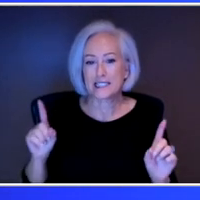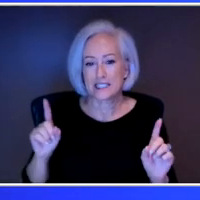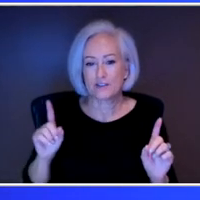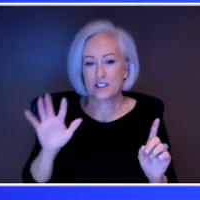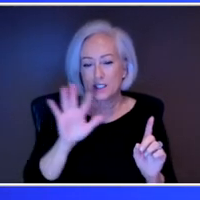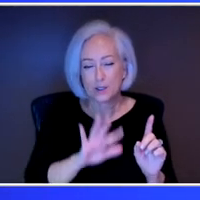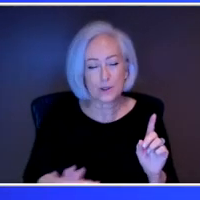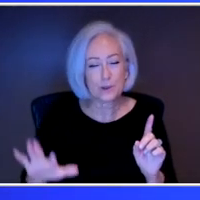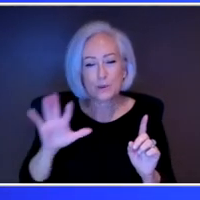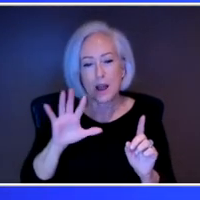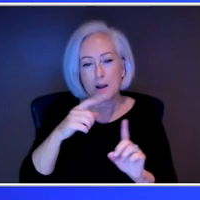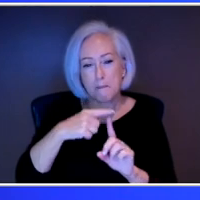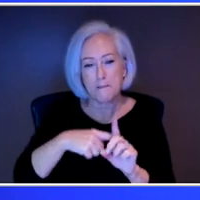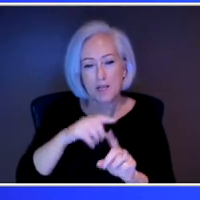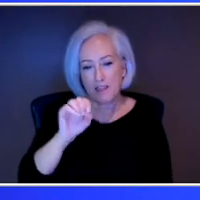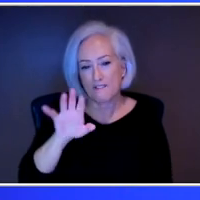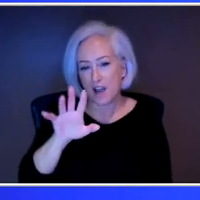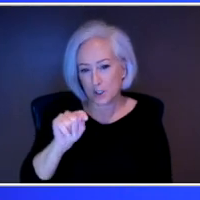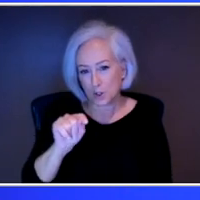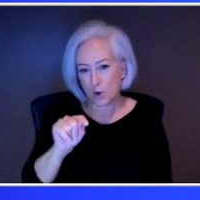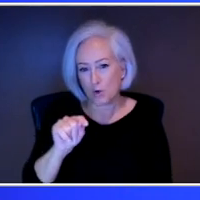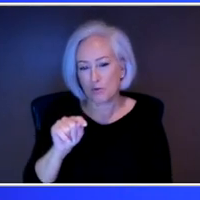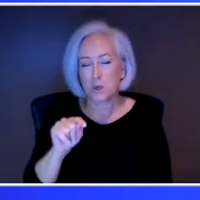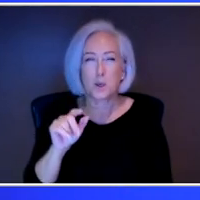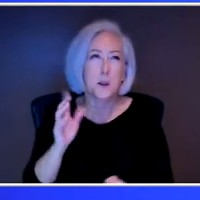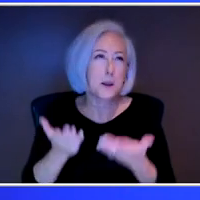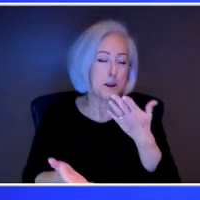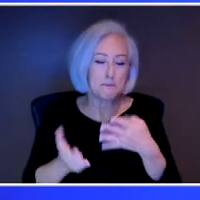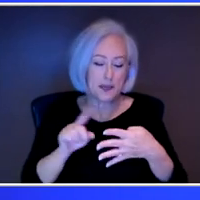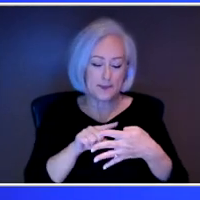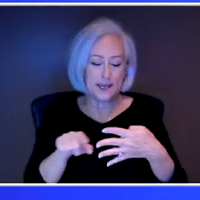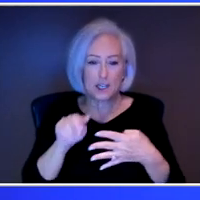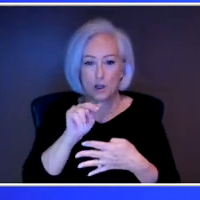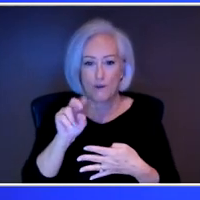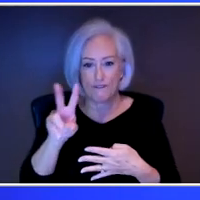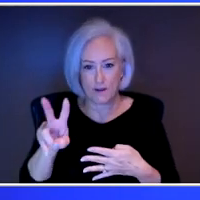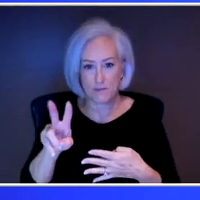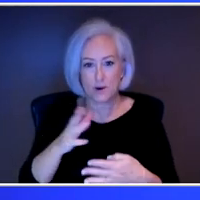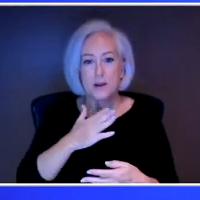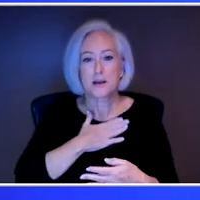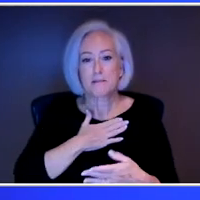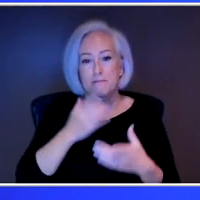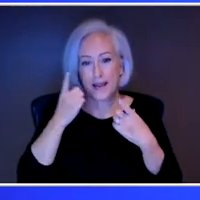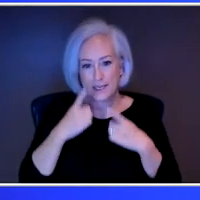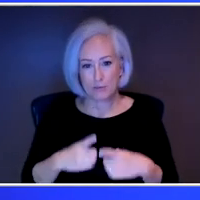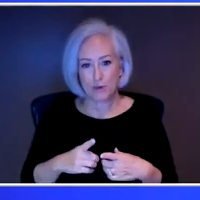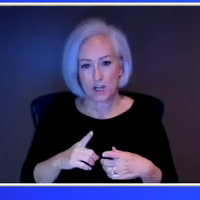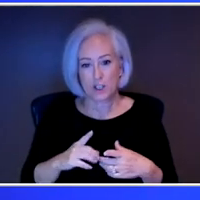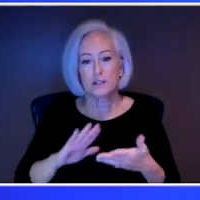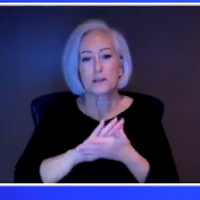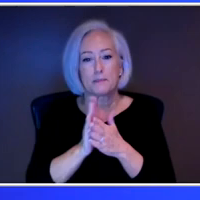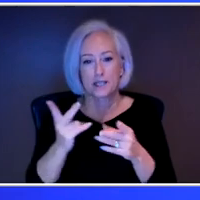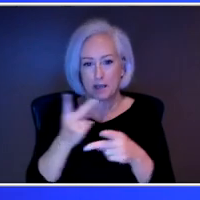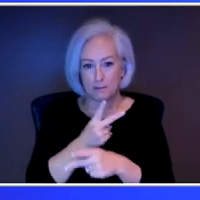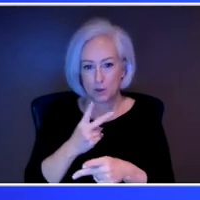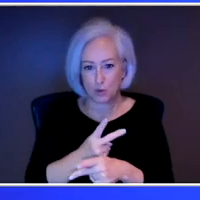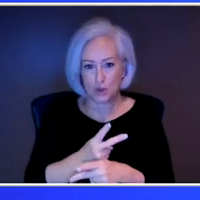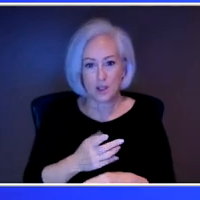October, maybe the first of November. With my depression getting worse, I do have it all year long. But you feel it coming on